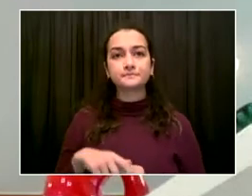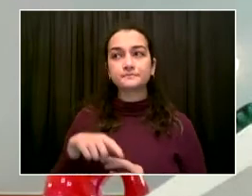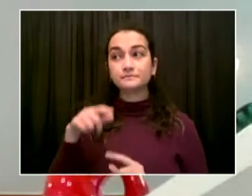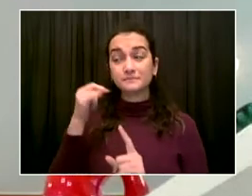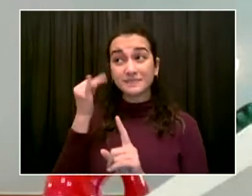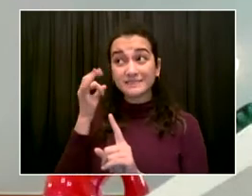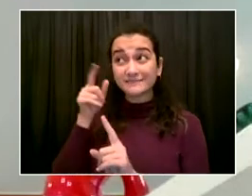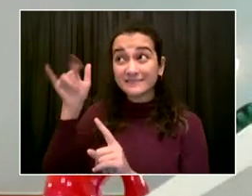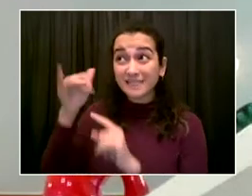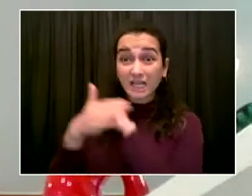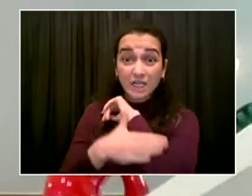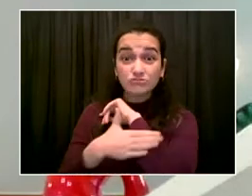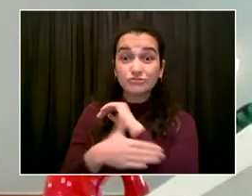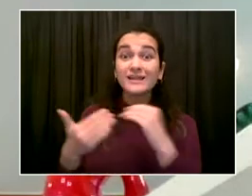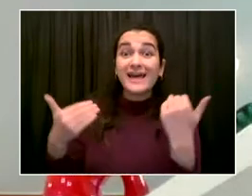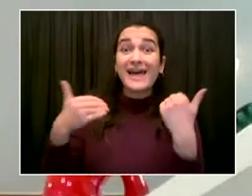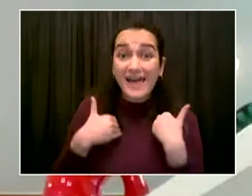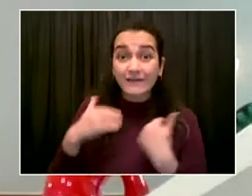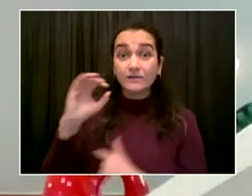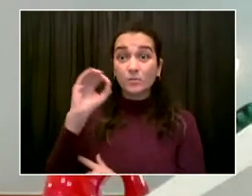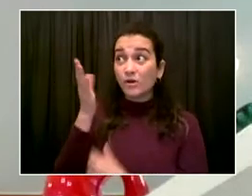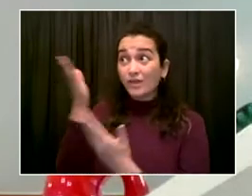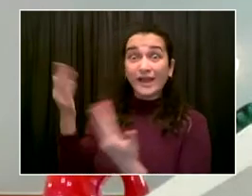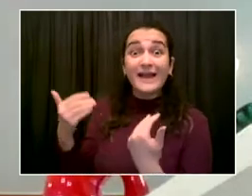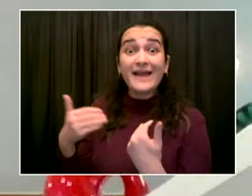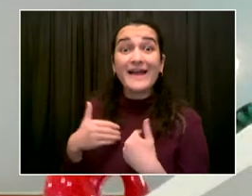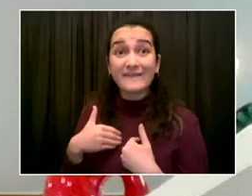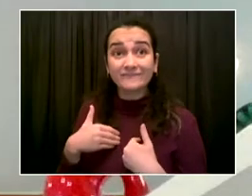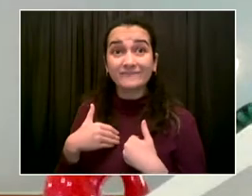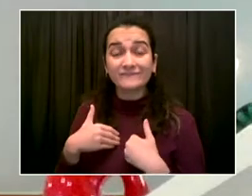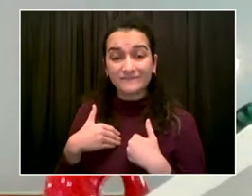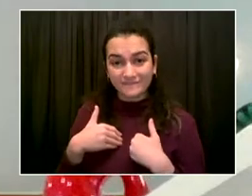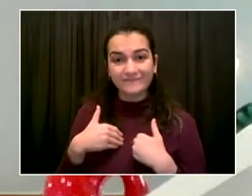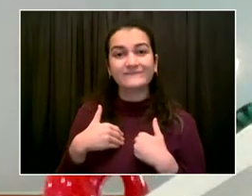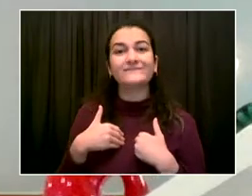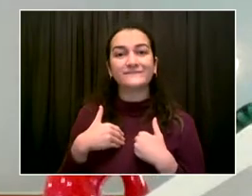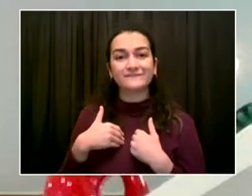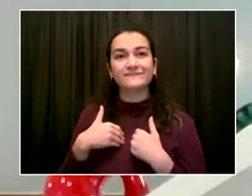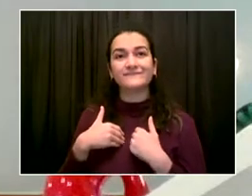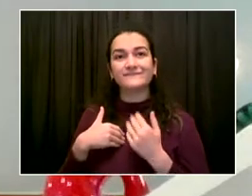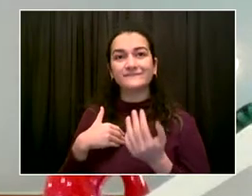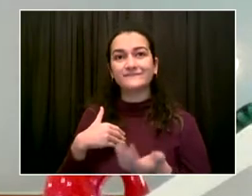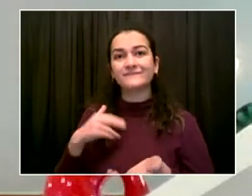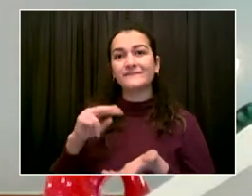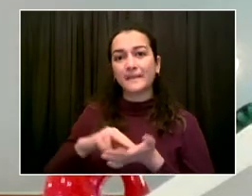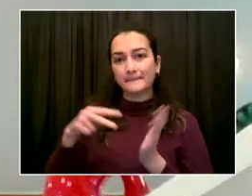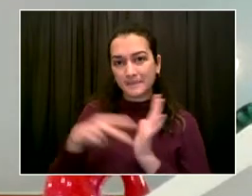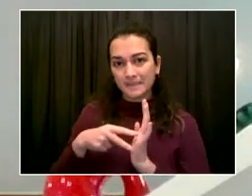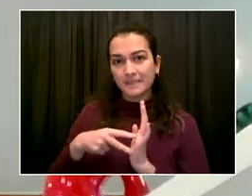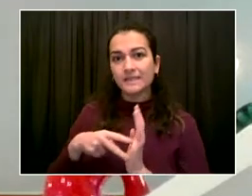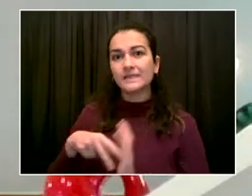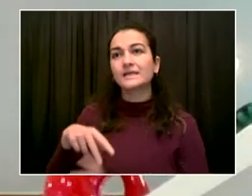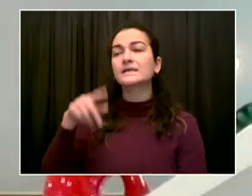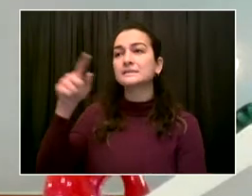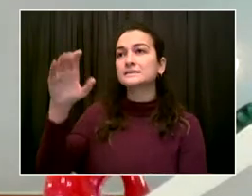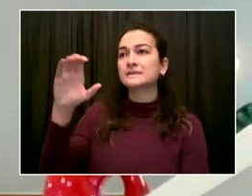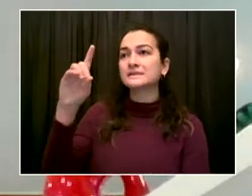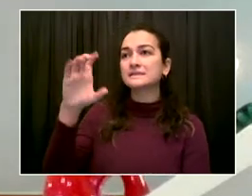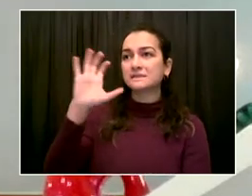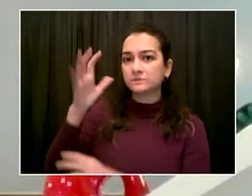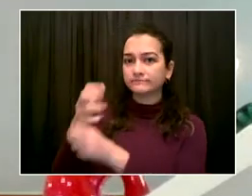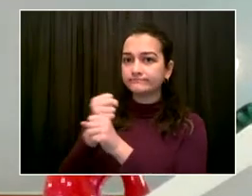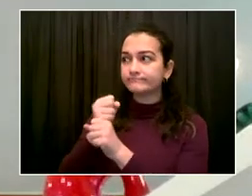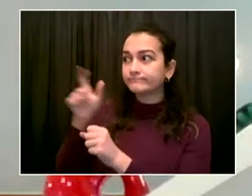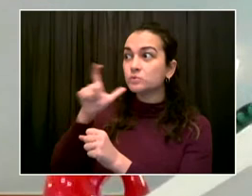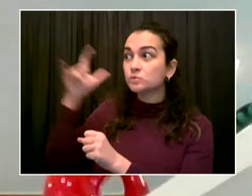We actually, just to go into the details here, for any people coming from those is 190 countries now, they get three live phone calls in addition to